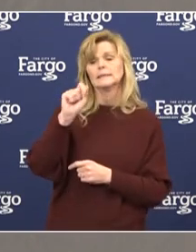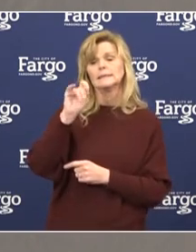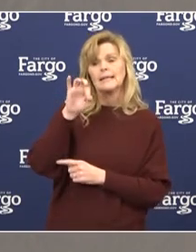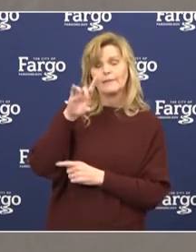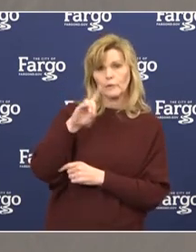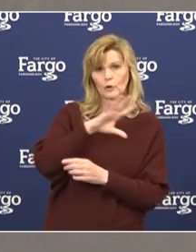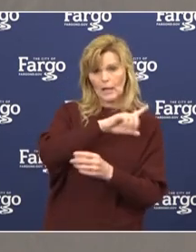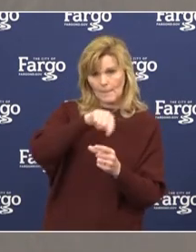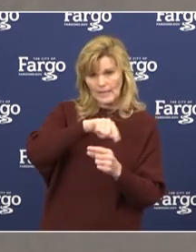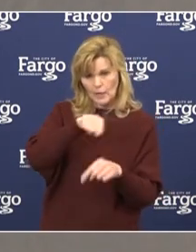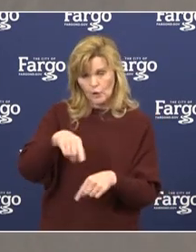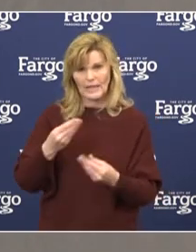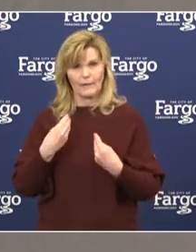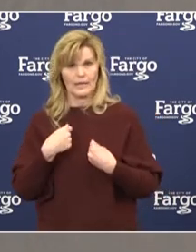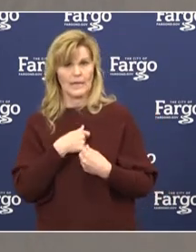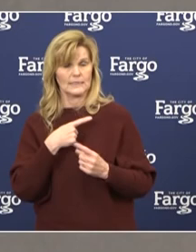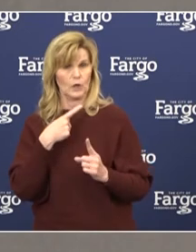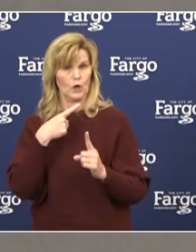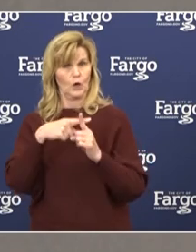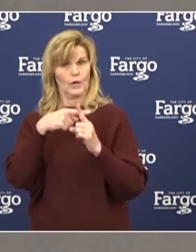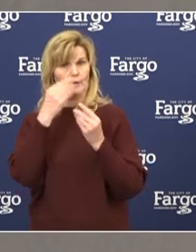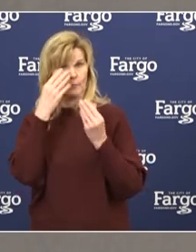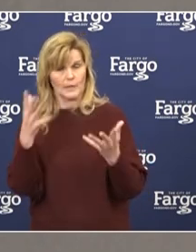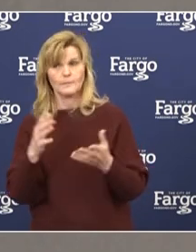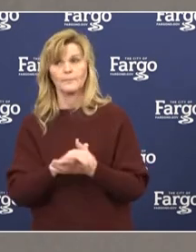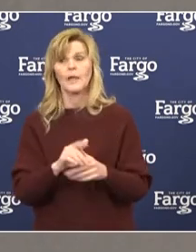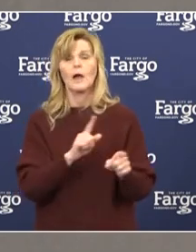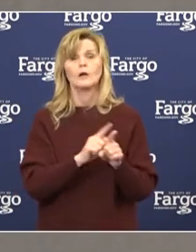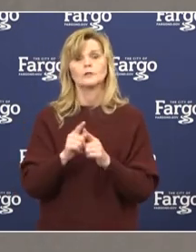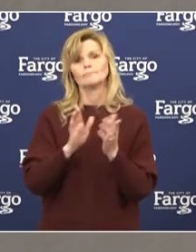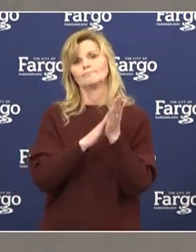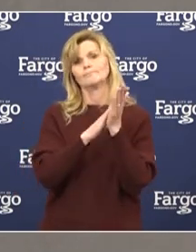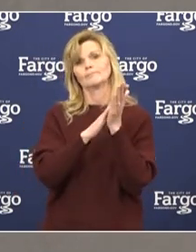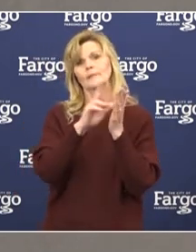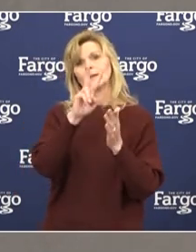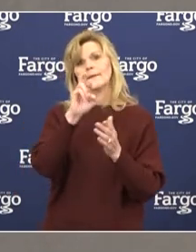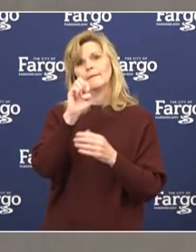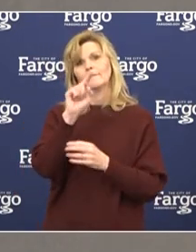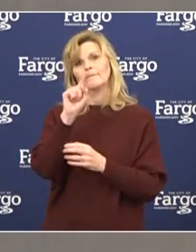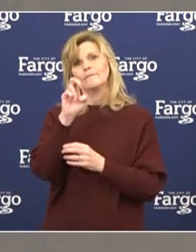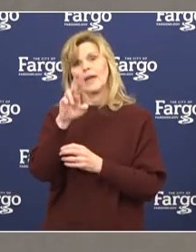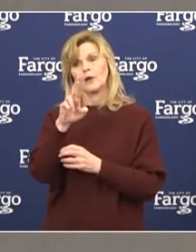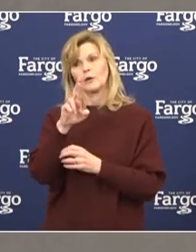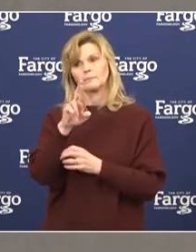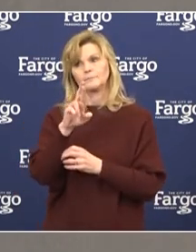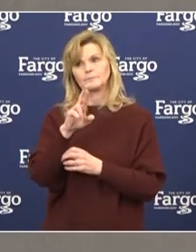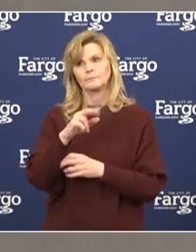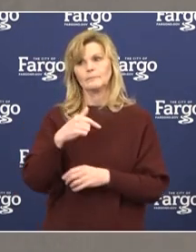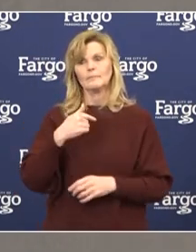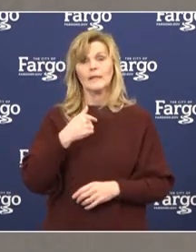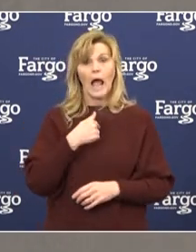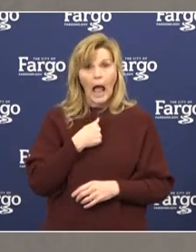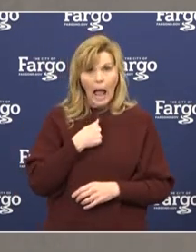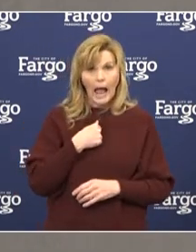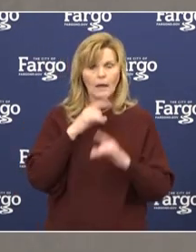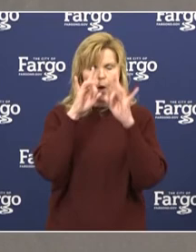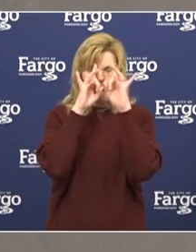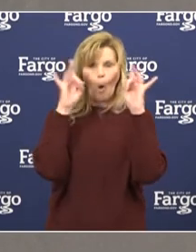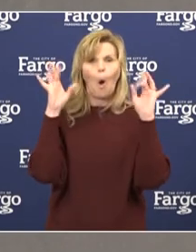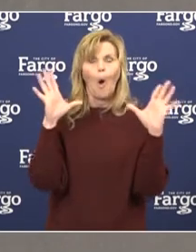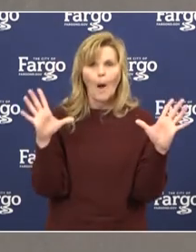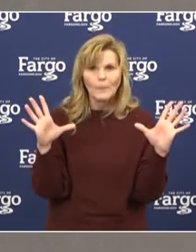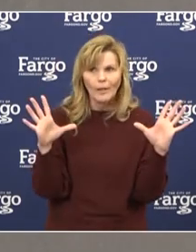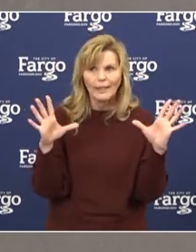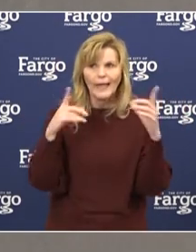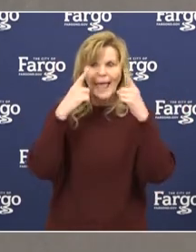good data. I do want to send a shout-out to Dr. Vetter. Just so folks know, I do suffer from seasonal allergies. I've got